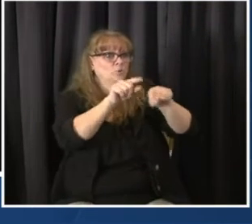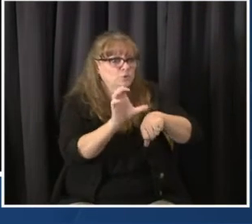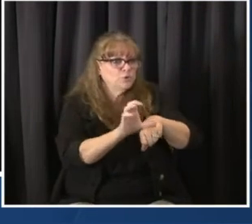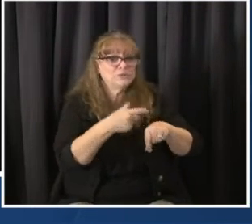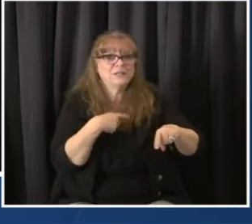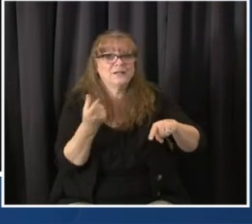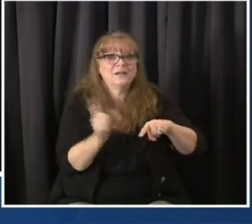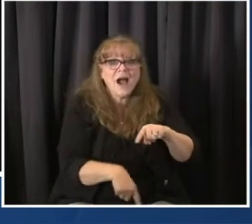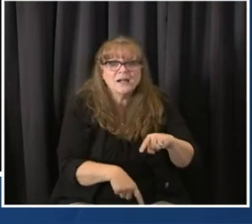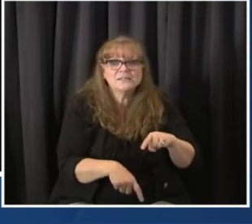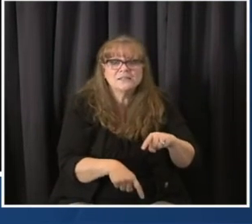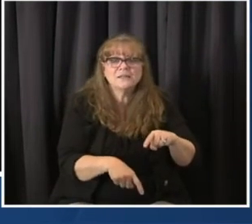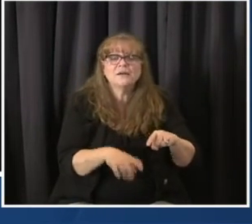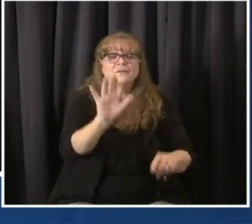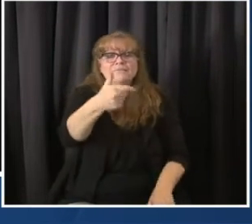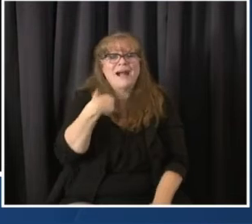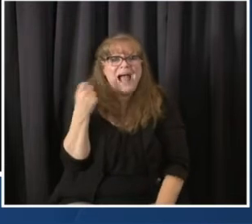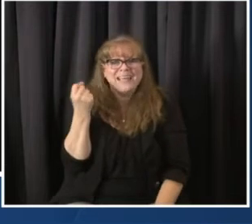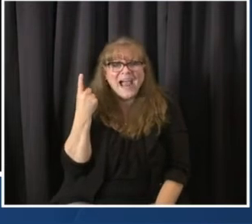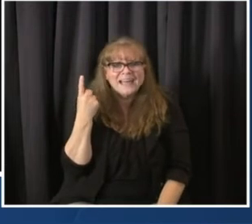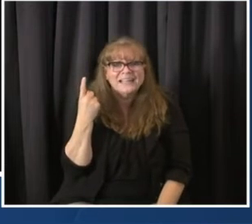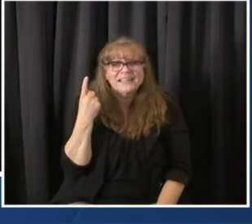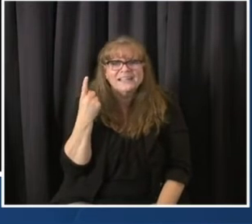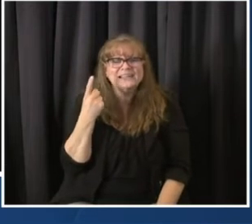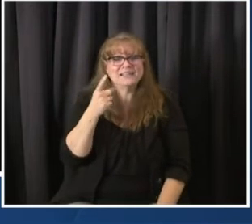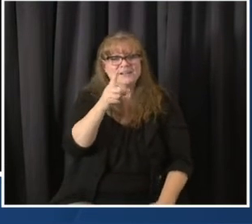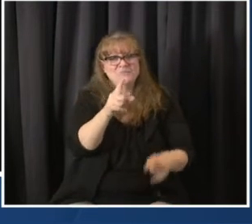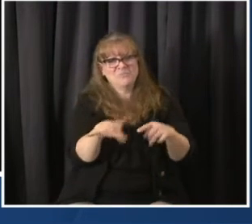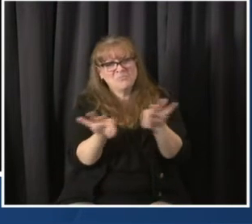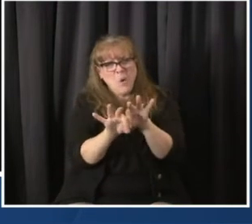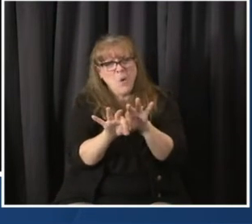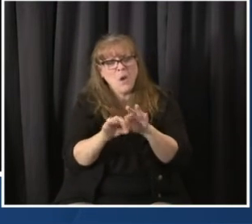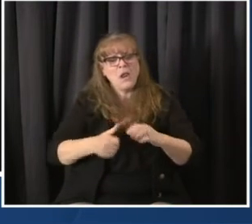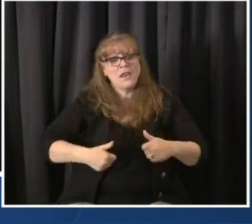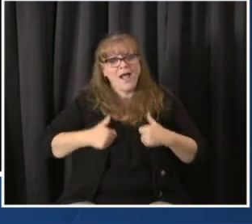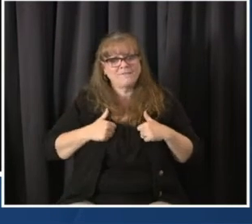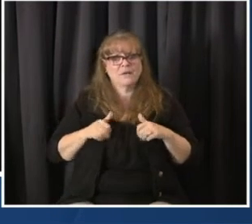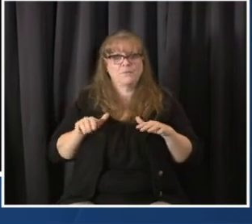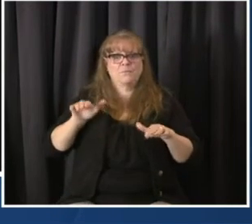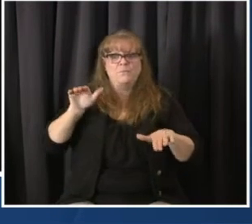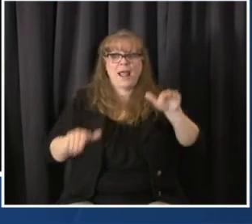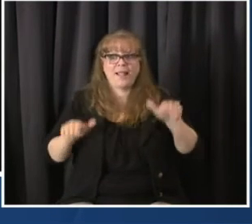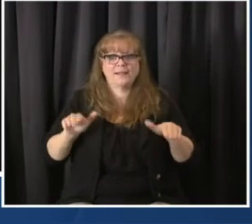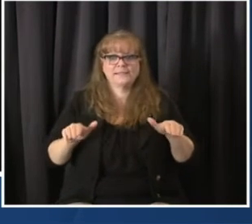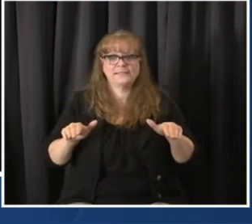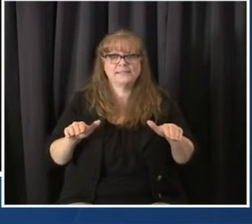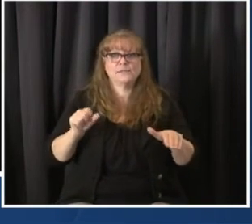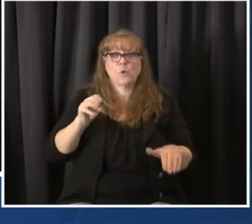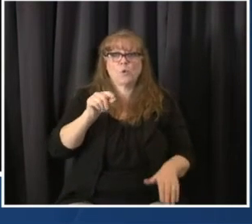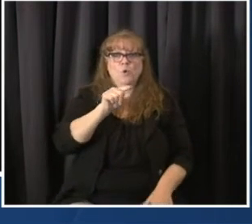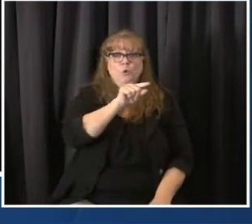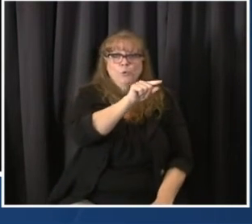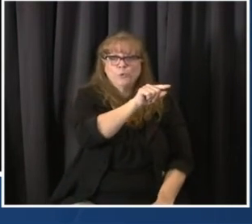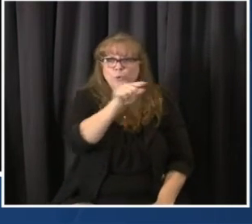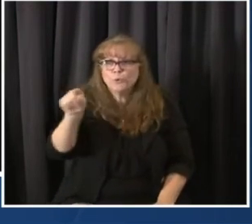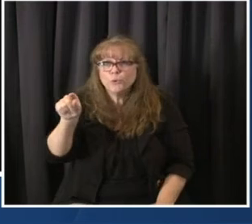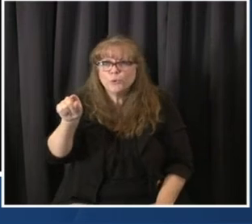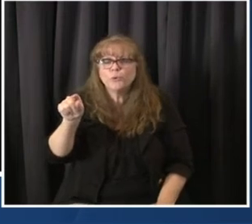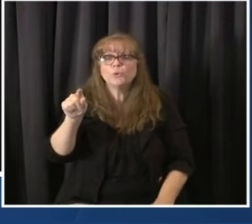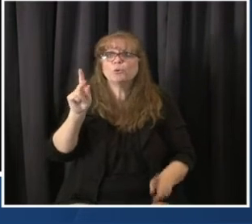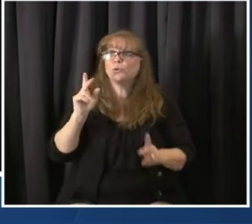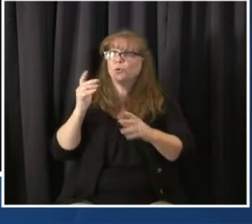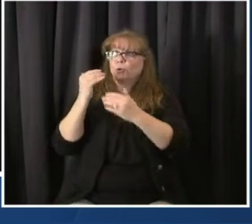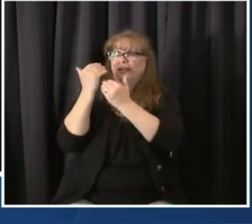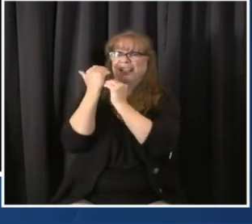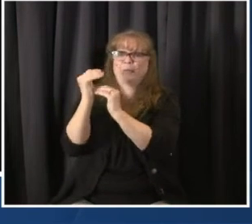Red is a very restrictive category, and as soon as the hospital capacity showed sufficient room,